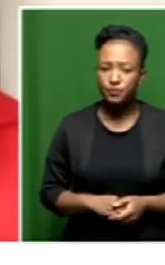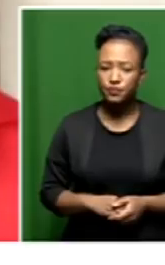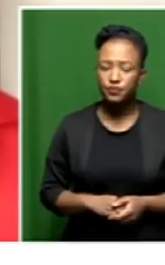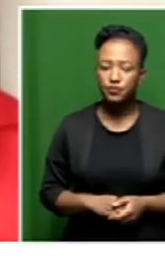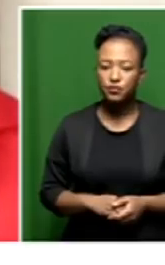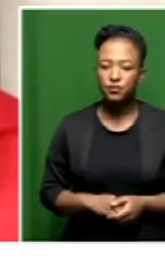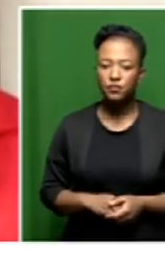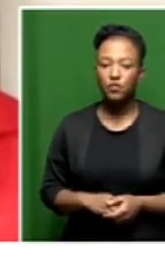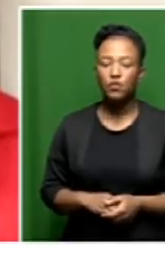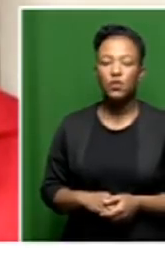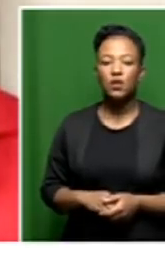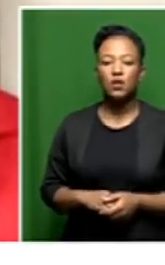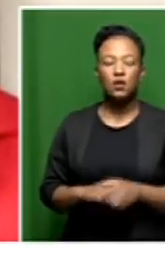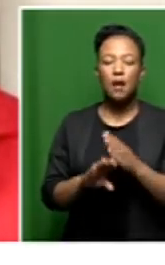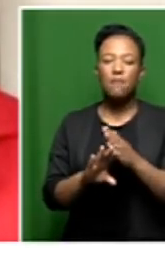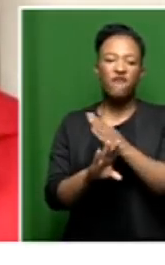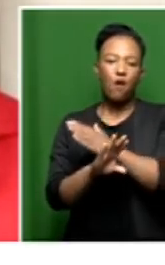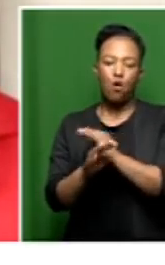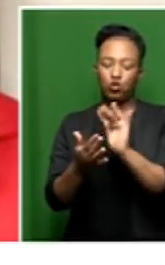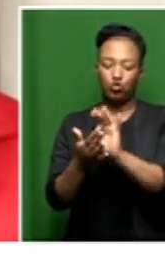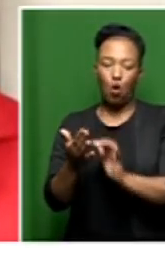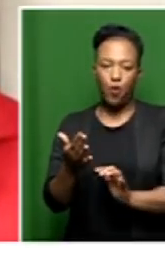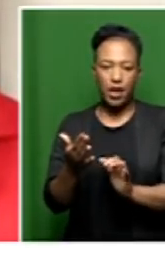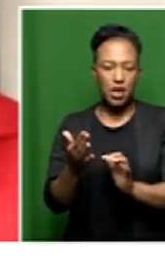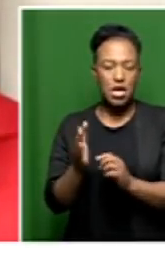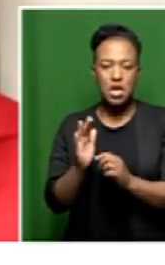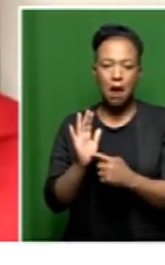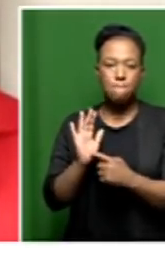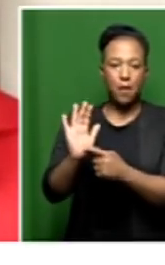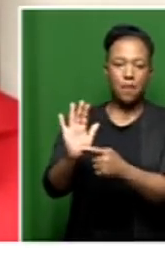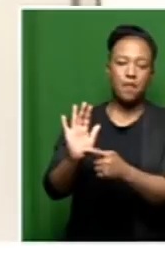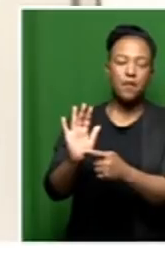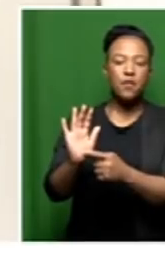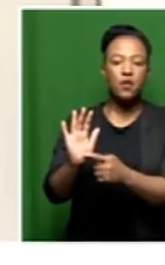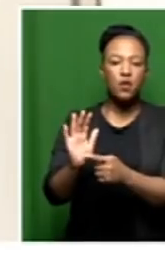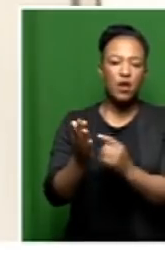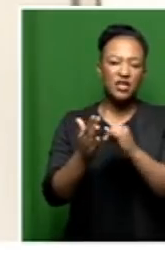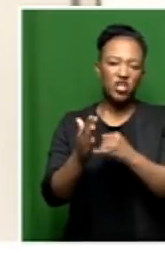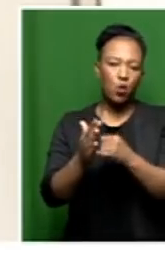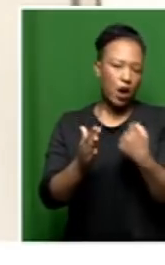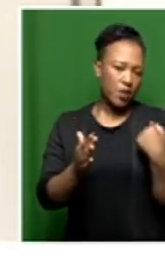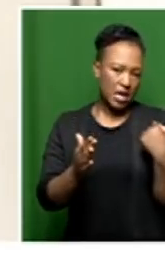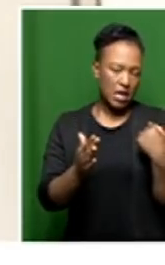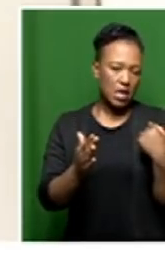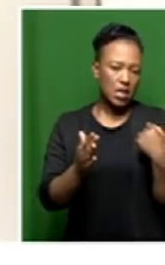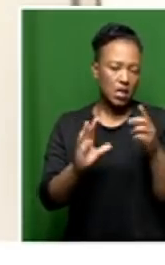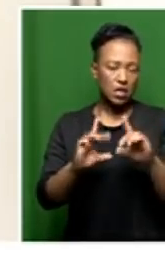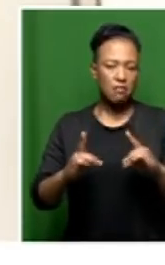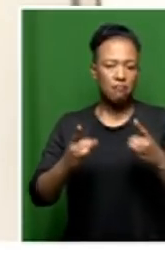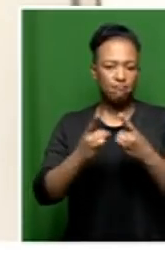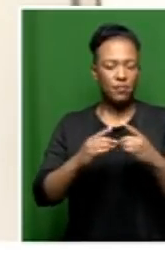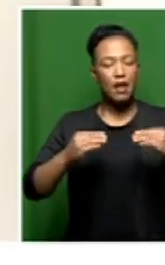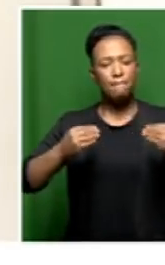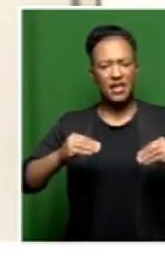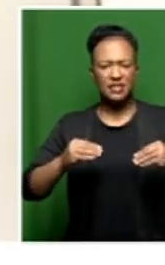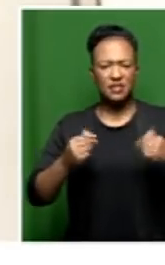by saying that before the story broke, as early as January, the department was already busy